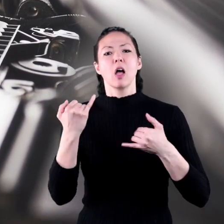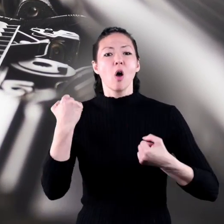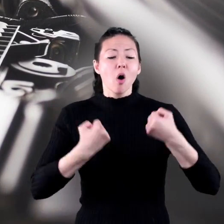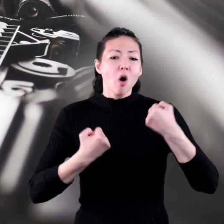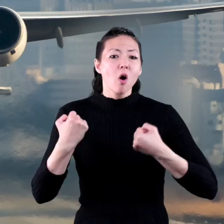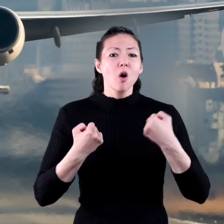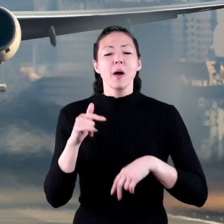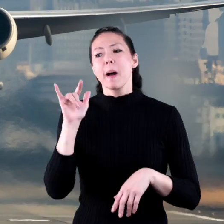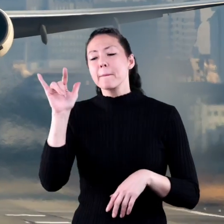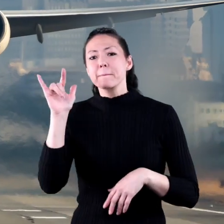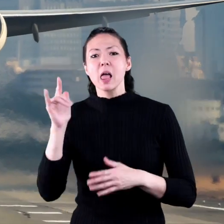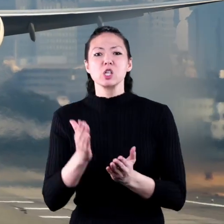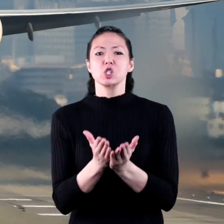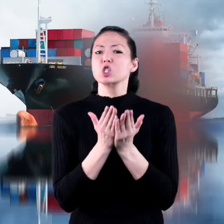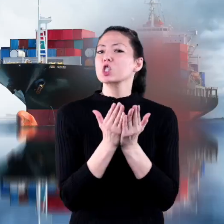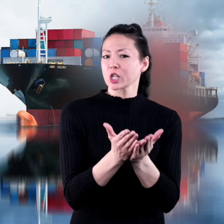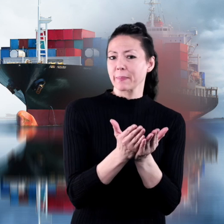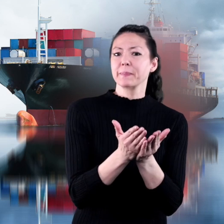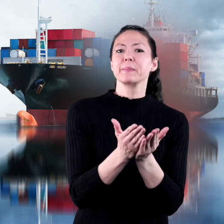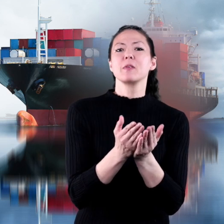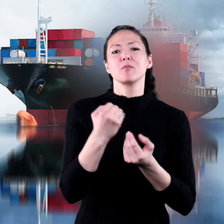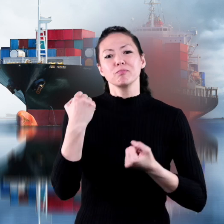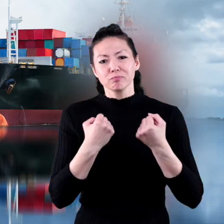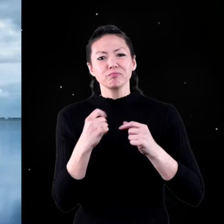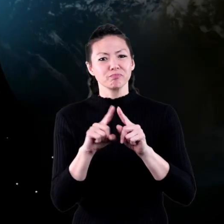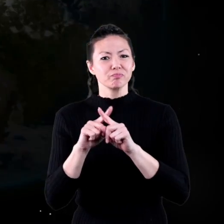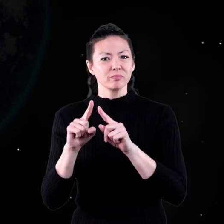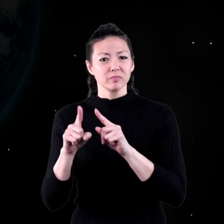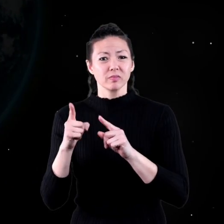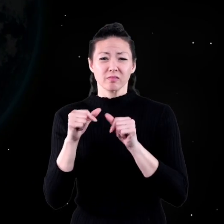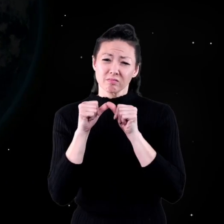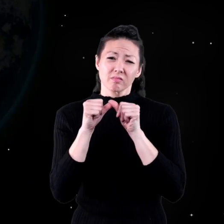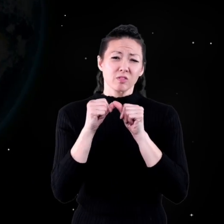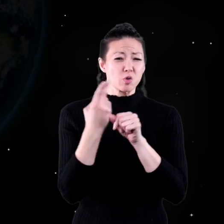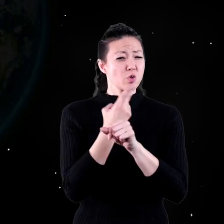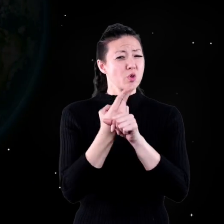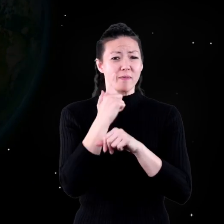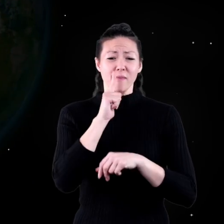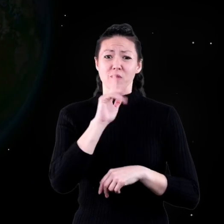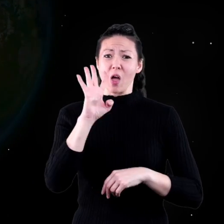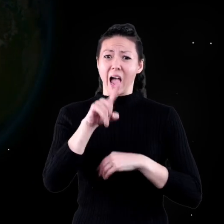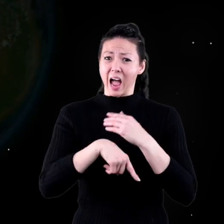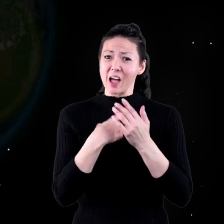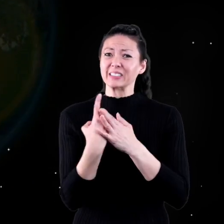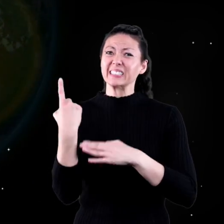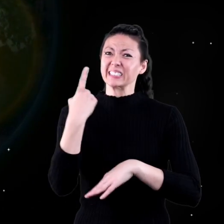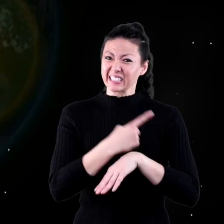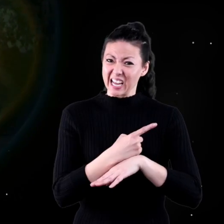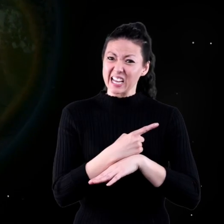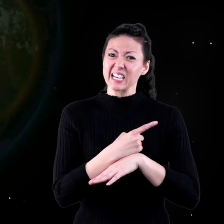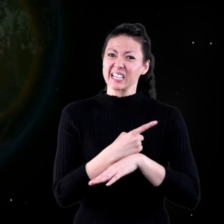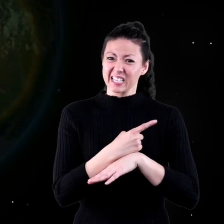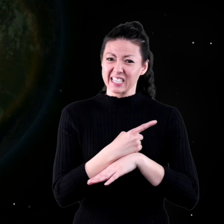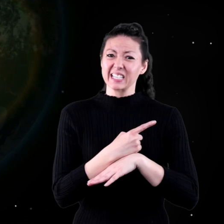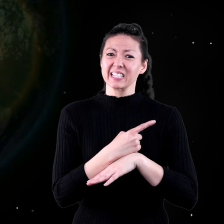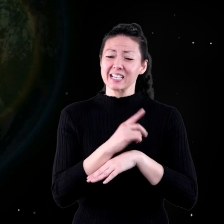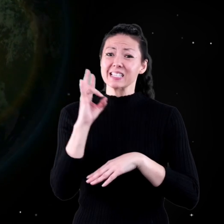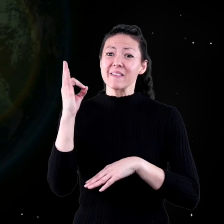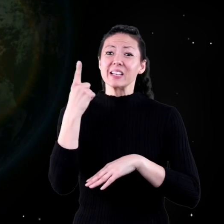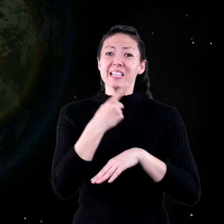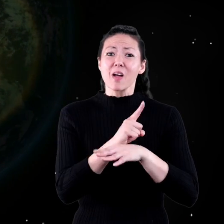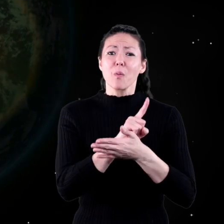automobiles and airplanes and ships. We have been pumping it 24 hours a day,